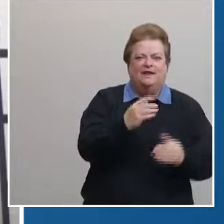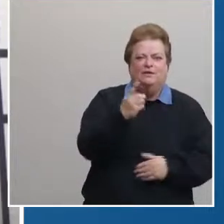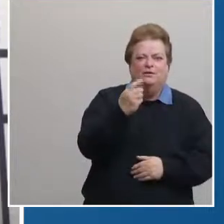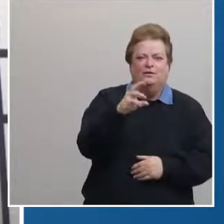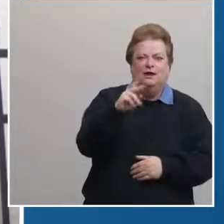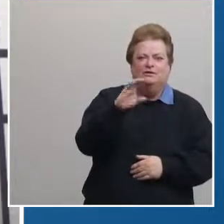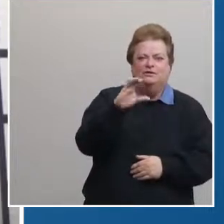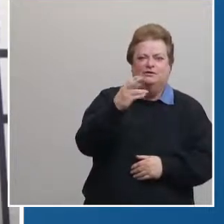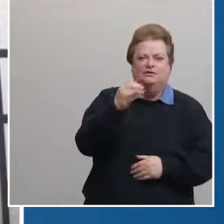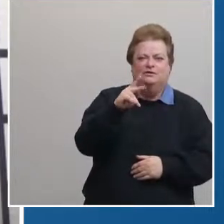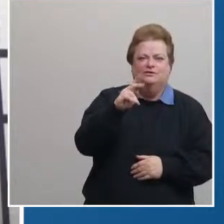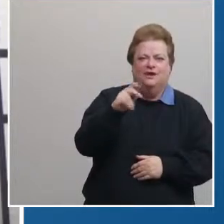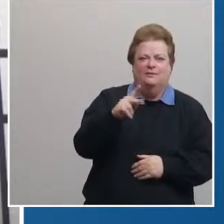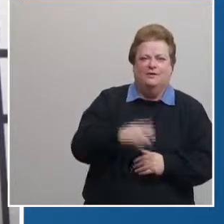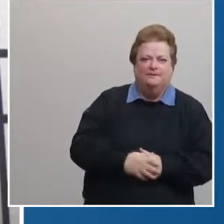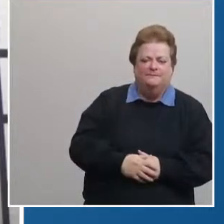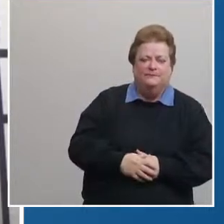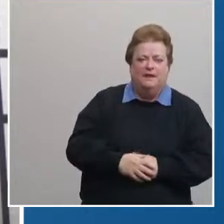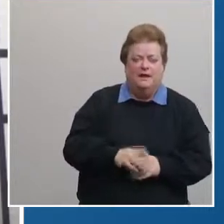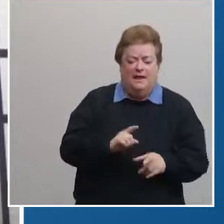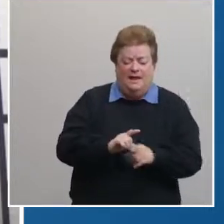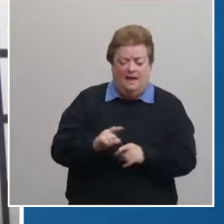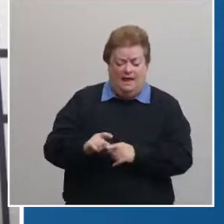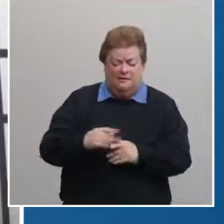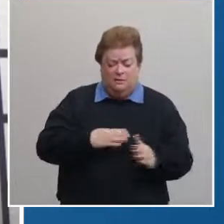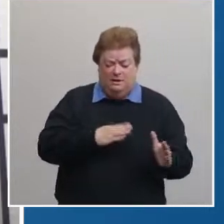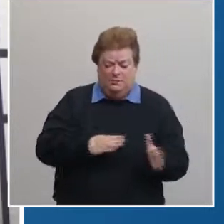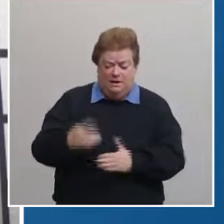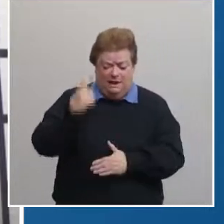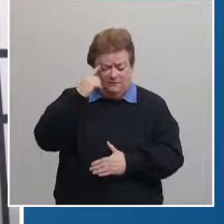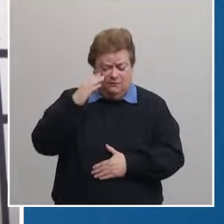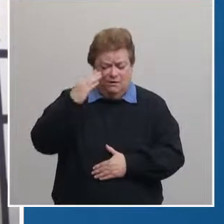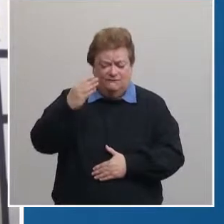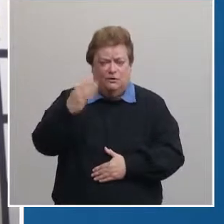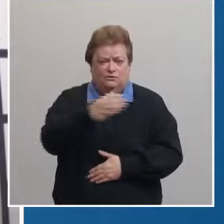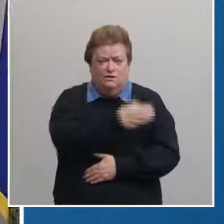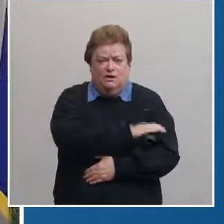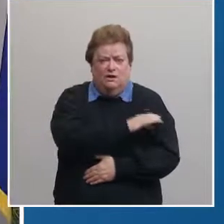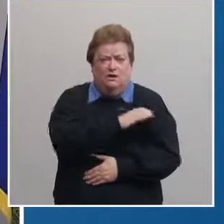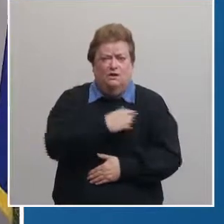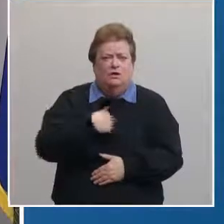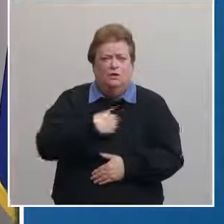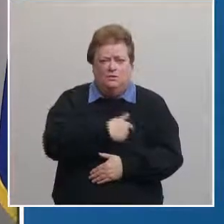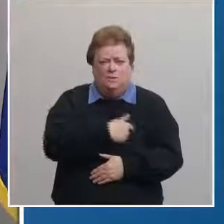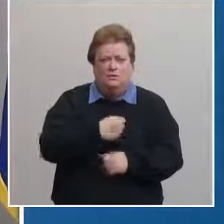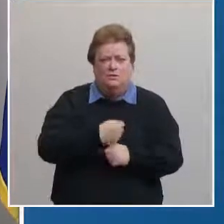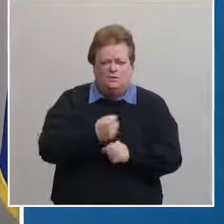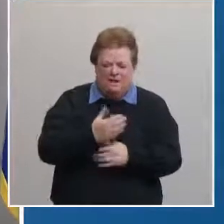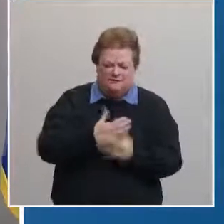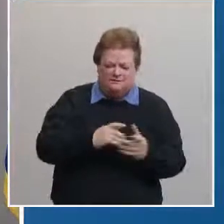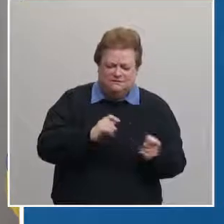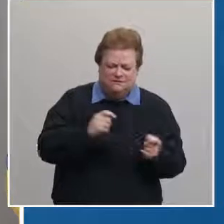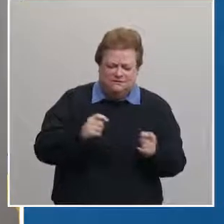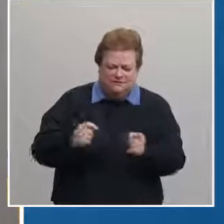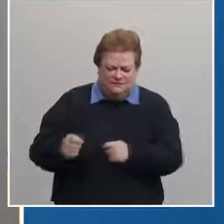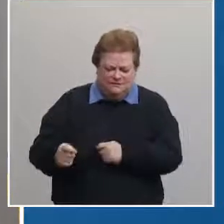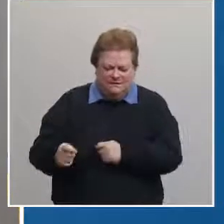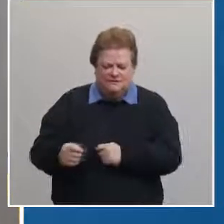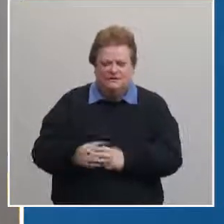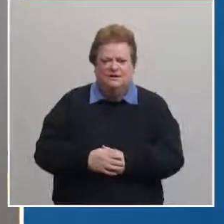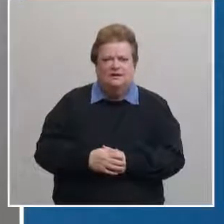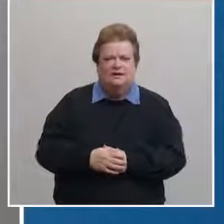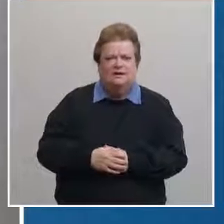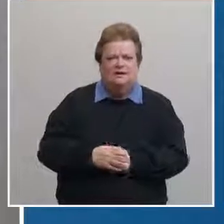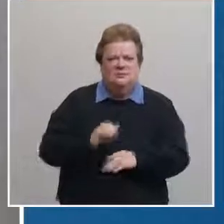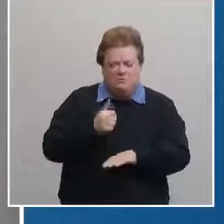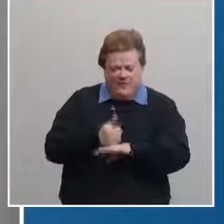chapik as we conduct our future clinics we'll make adjustments to our processes based on the priority groups we're